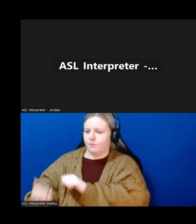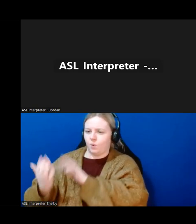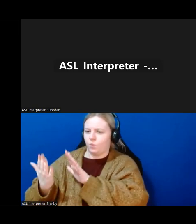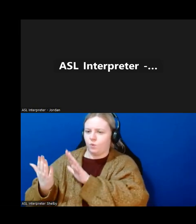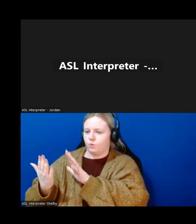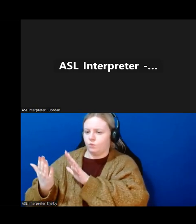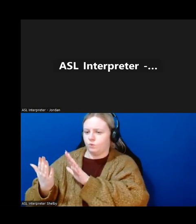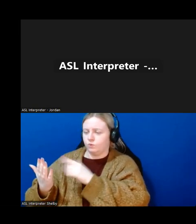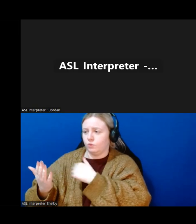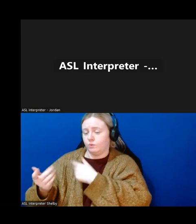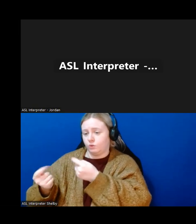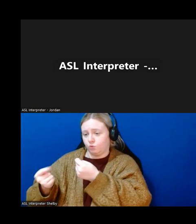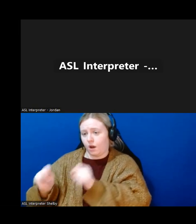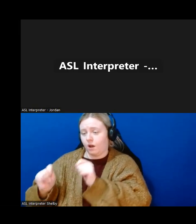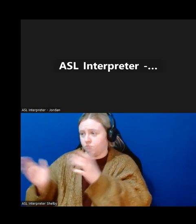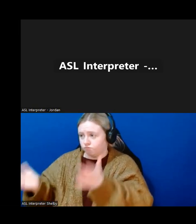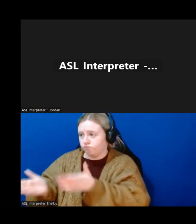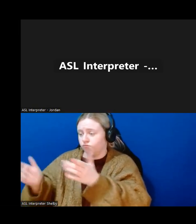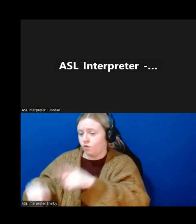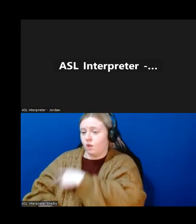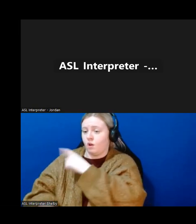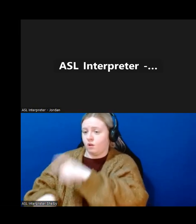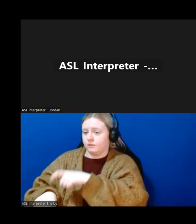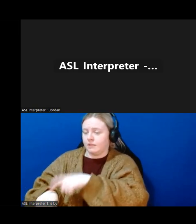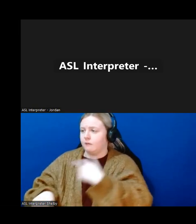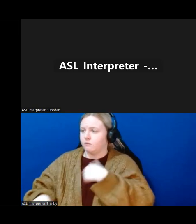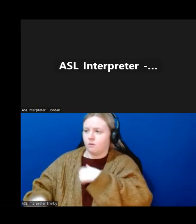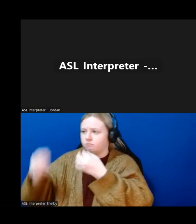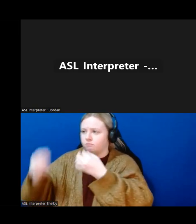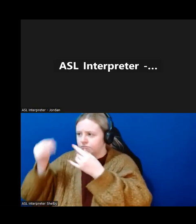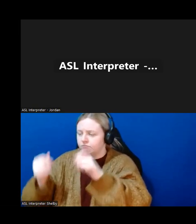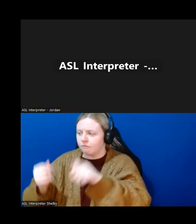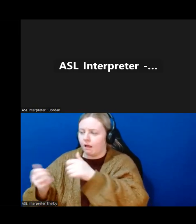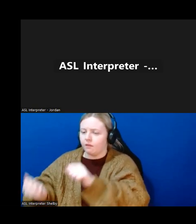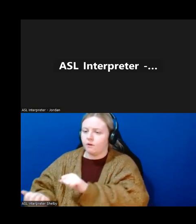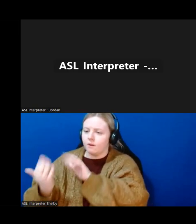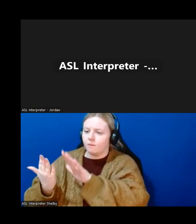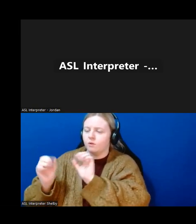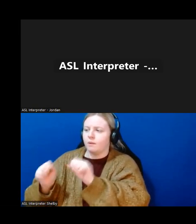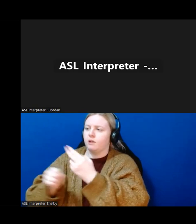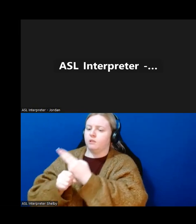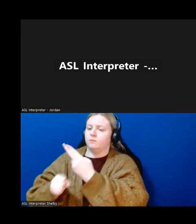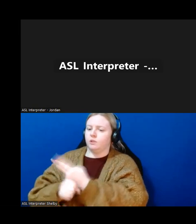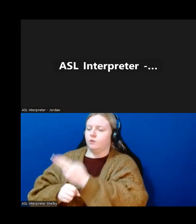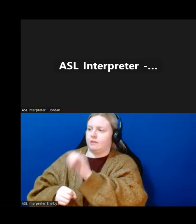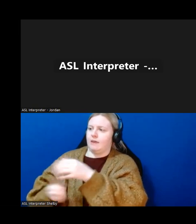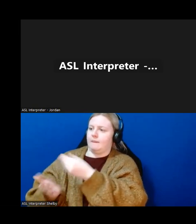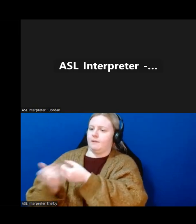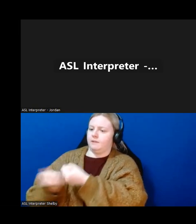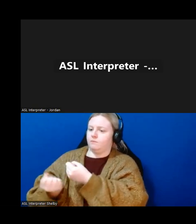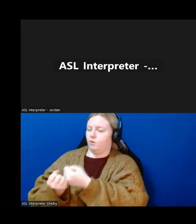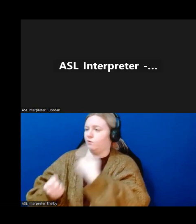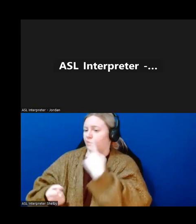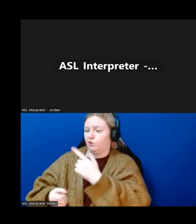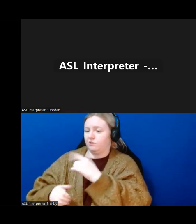we really tried that for a long, long time. So we are considering other approaches now and potentially using that funding for regular travel to